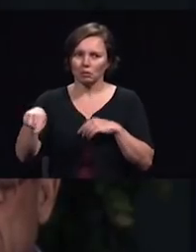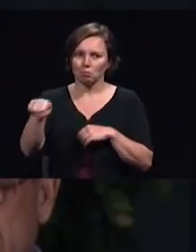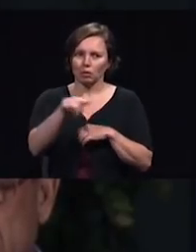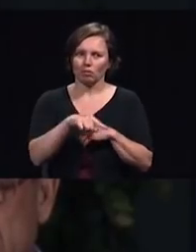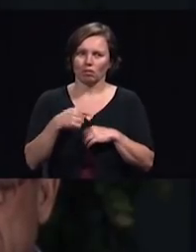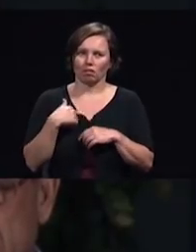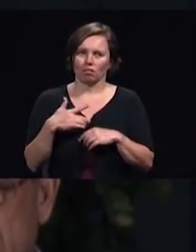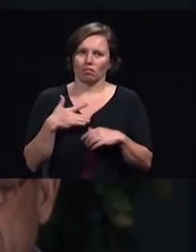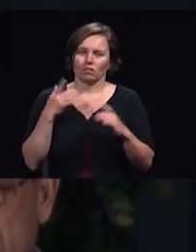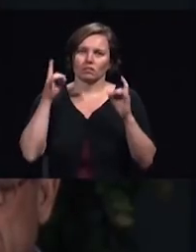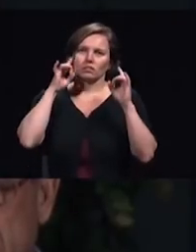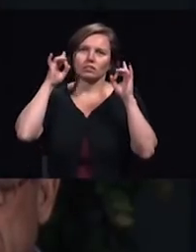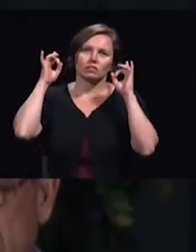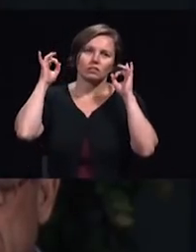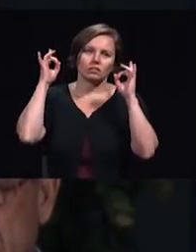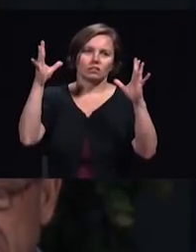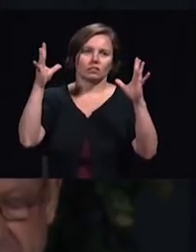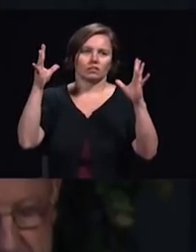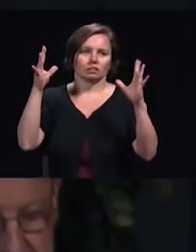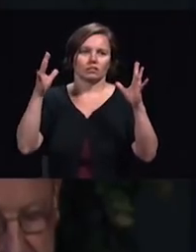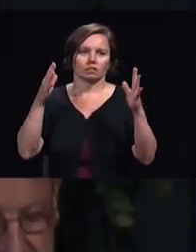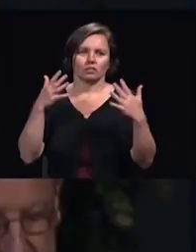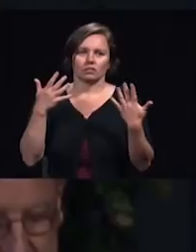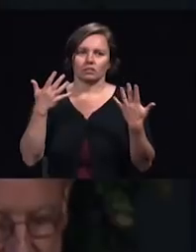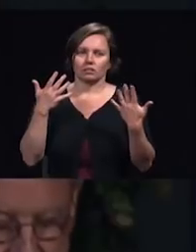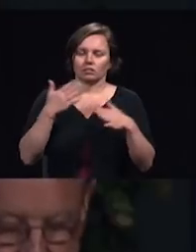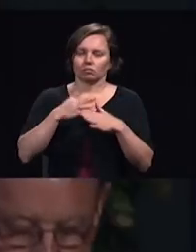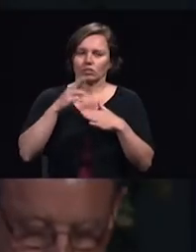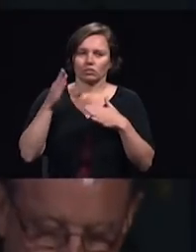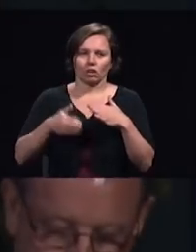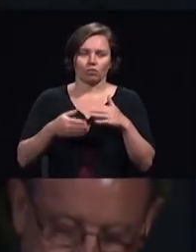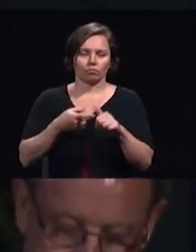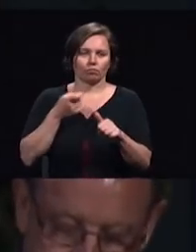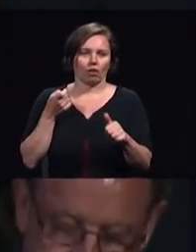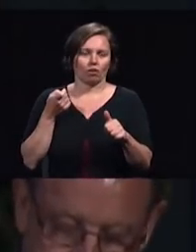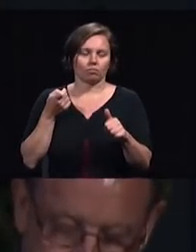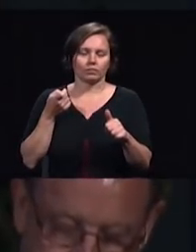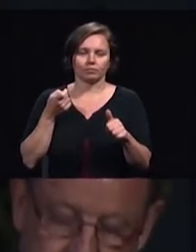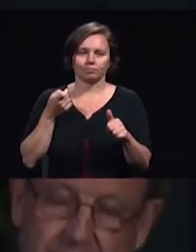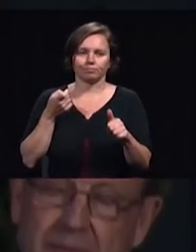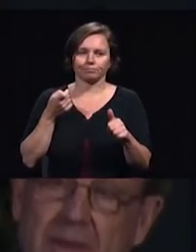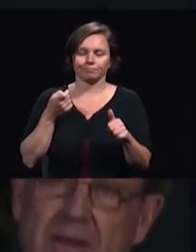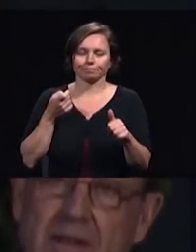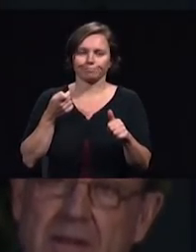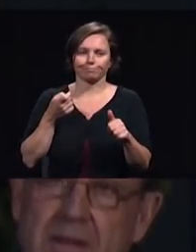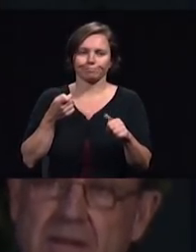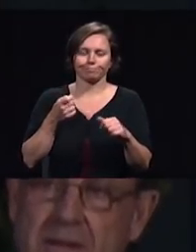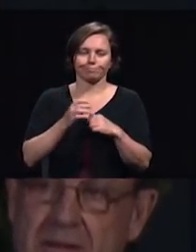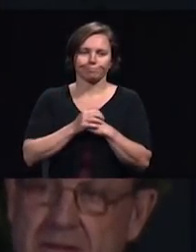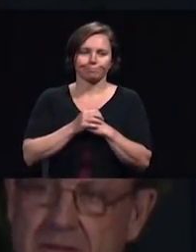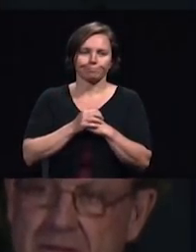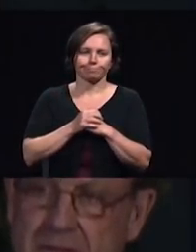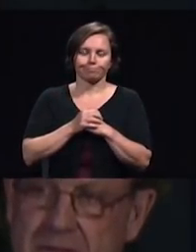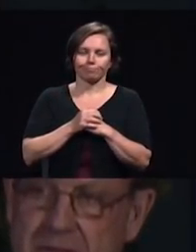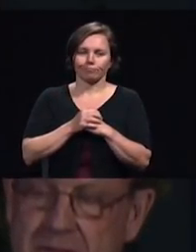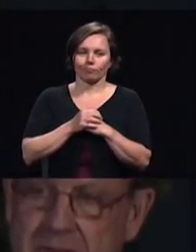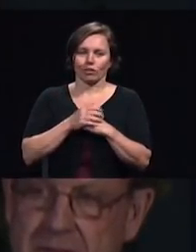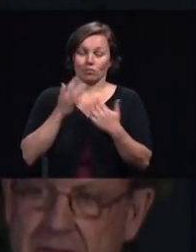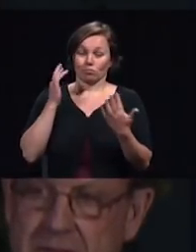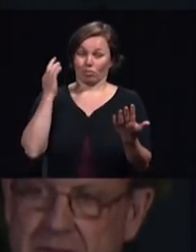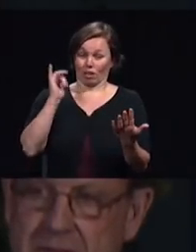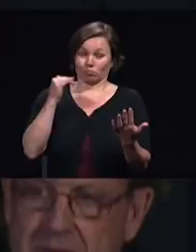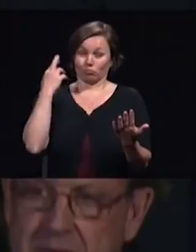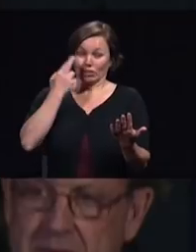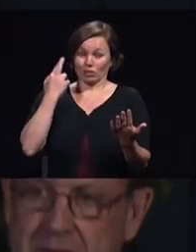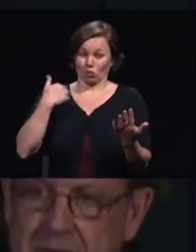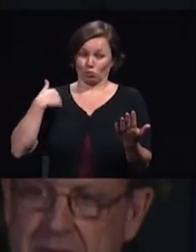results of the reason why we proclaim